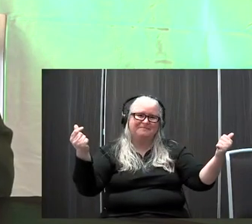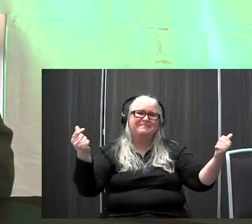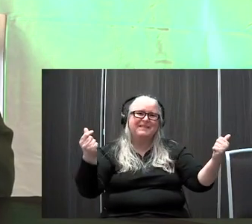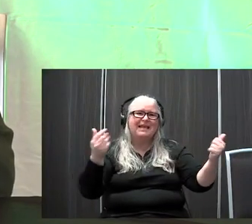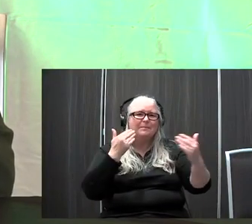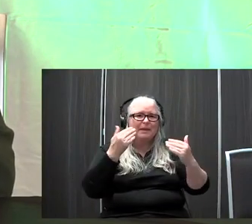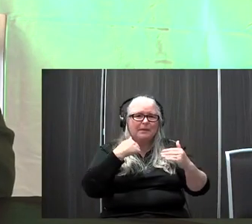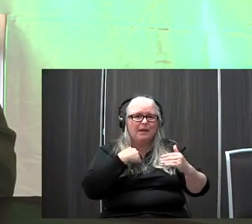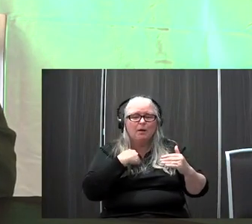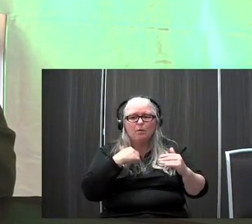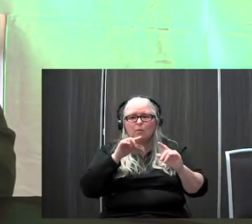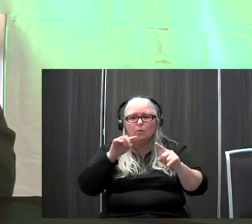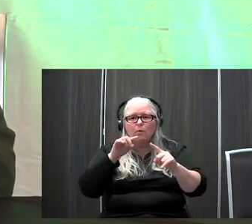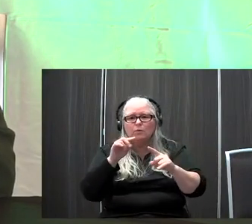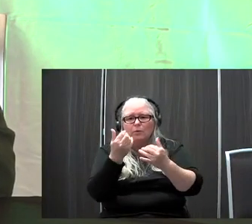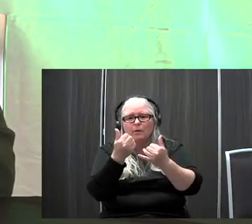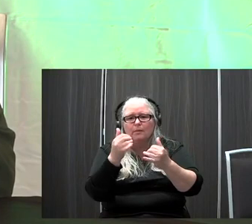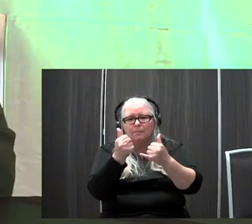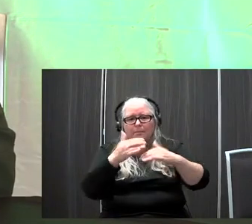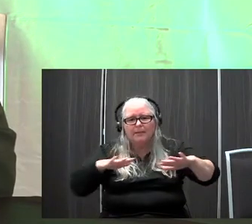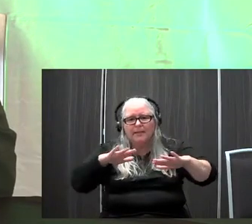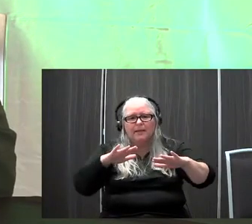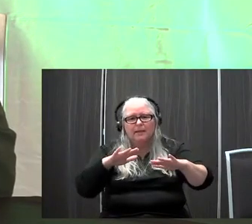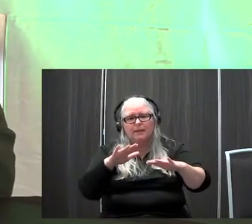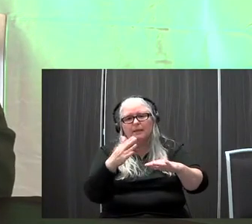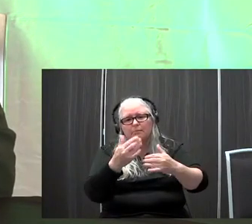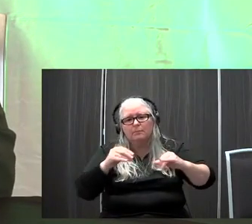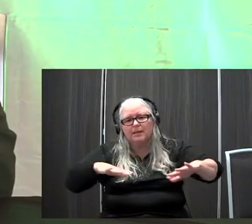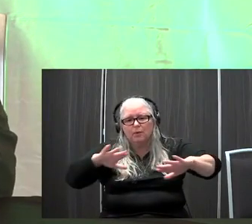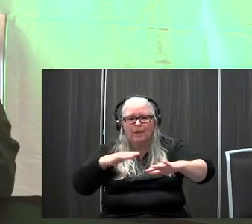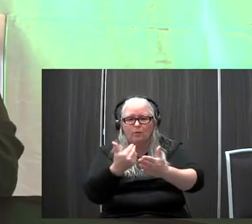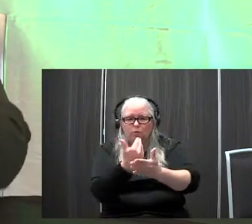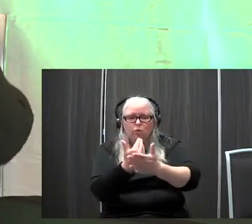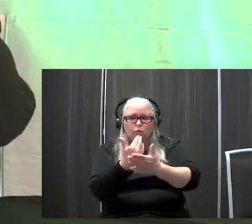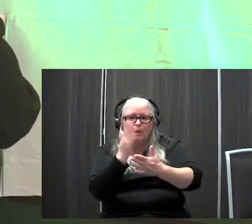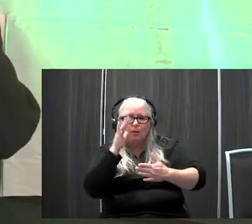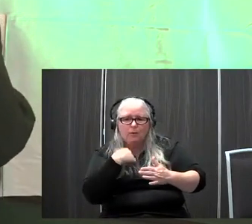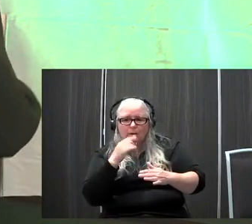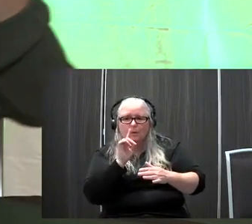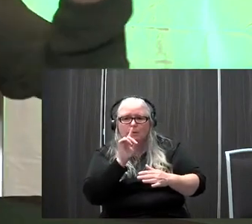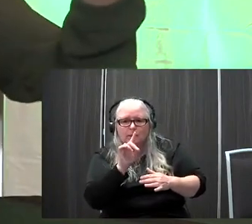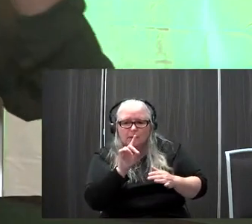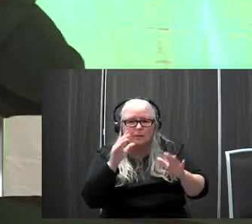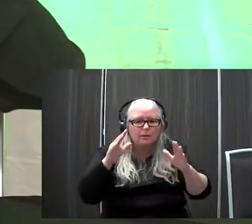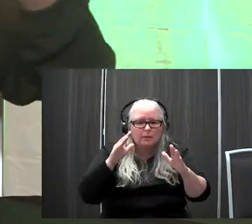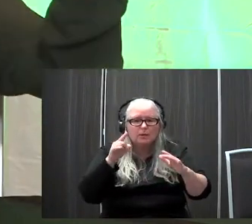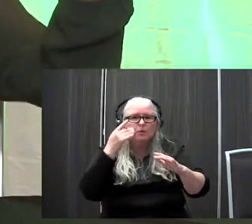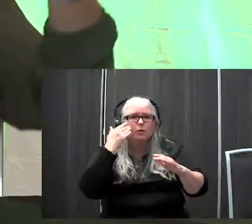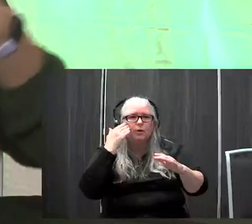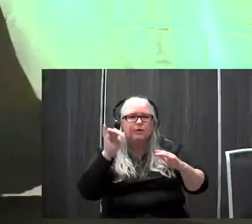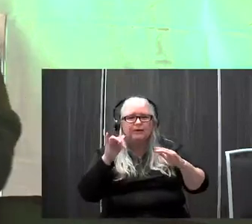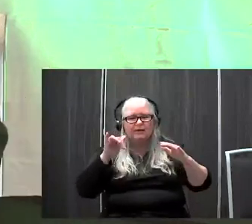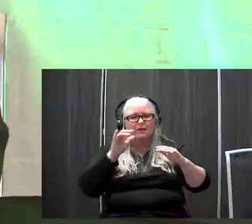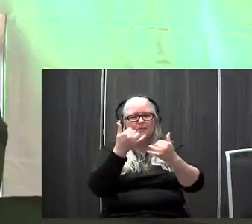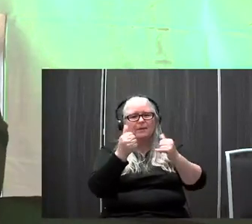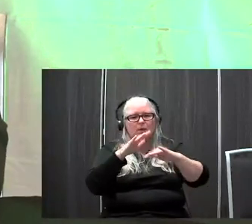a playground where we haven't been before until I see that he can do it or, um, you know, where they have like those openings and the tall parts